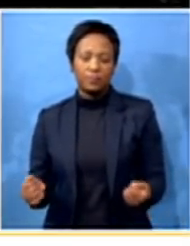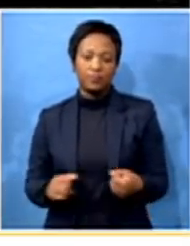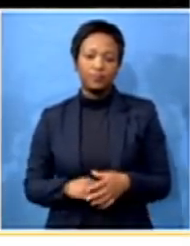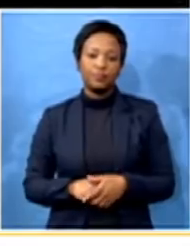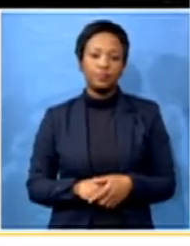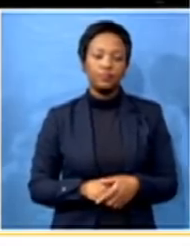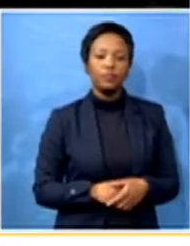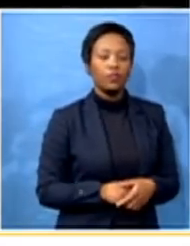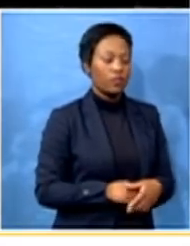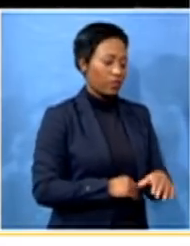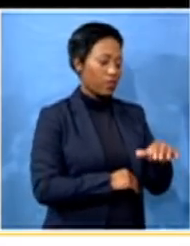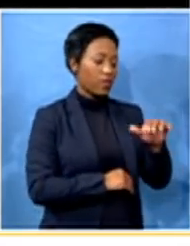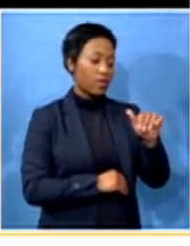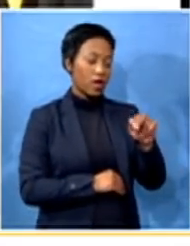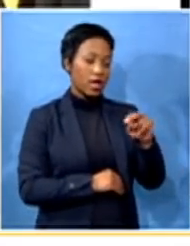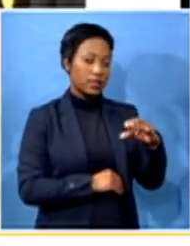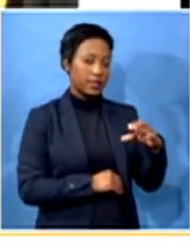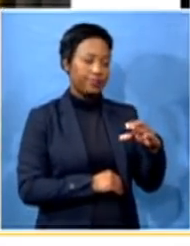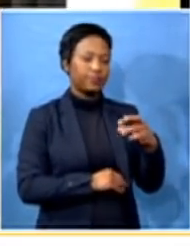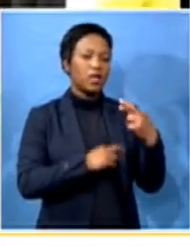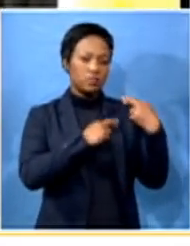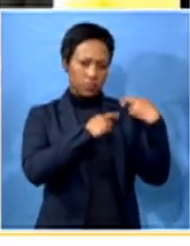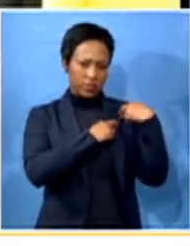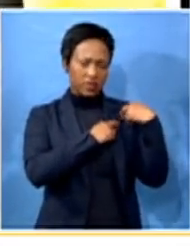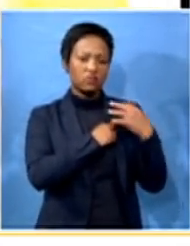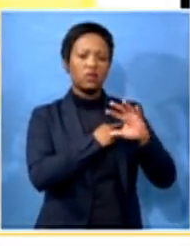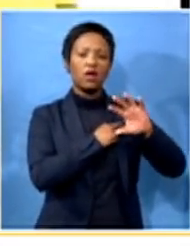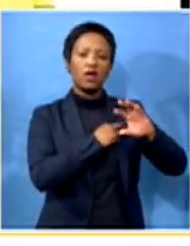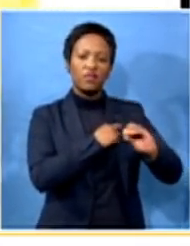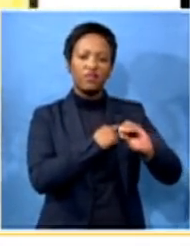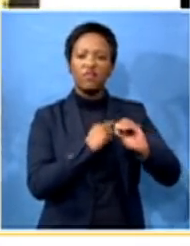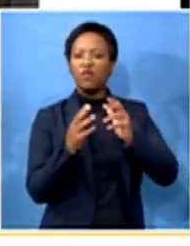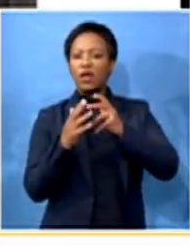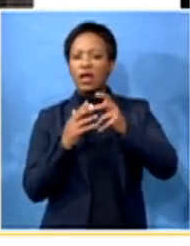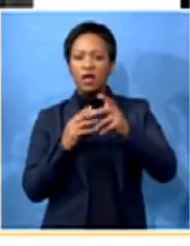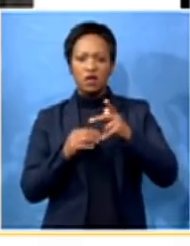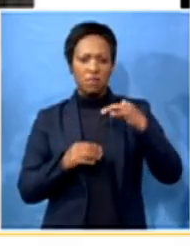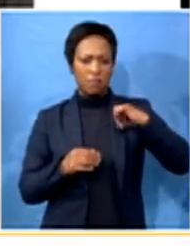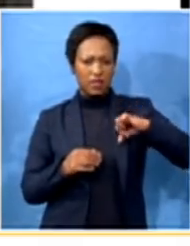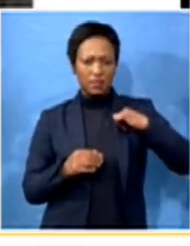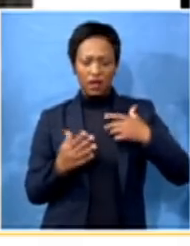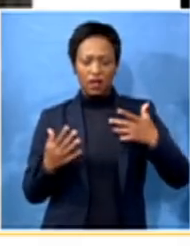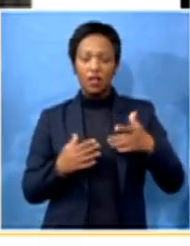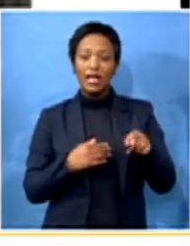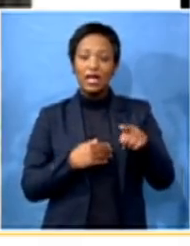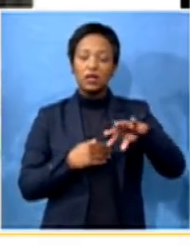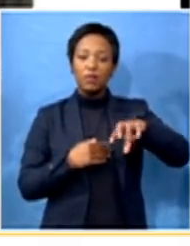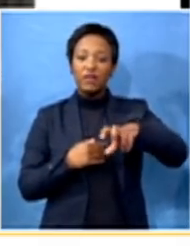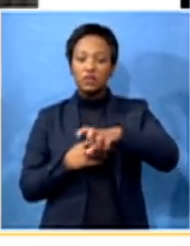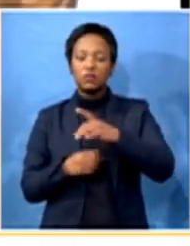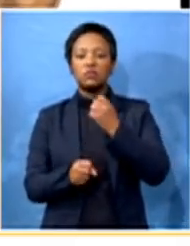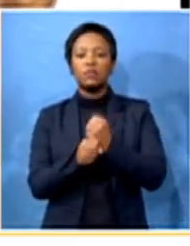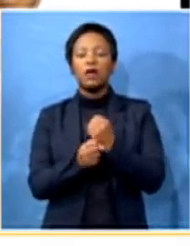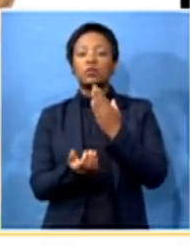ANC has got a responsibility of ensuring that the only metro you have in the province services our people in the